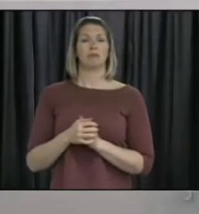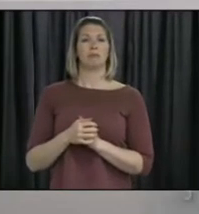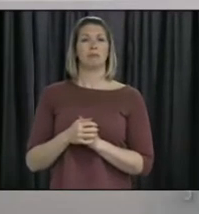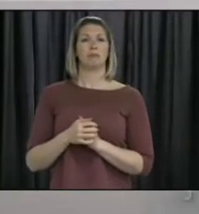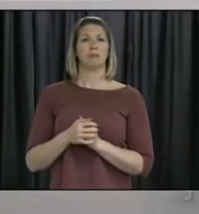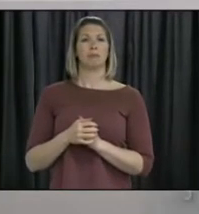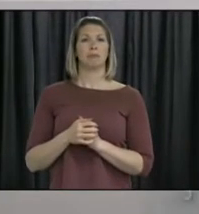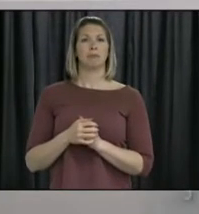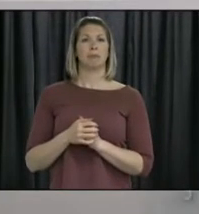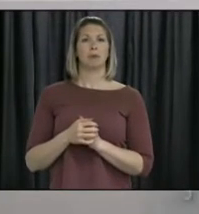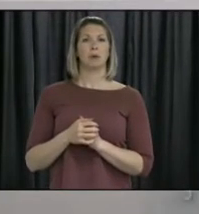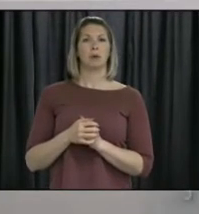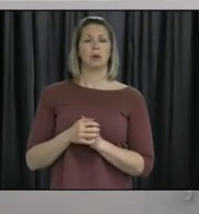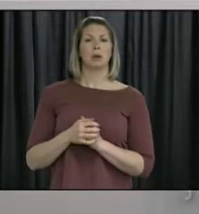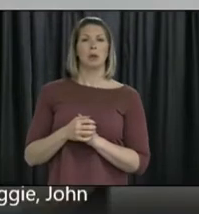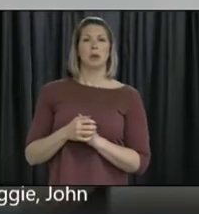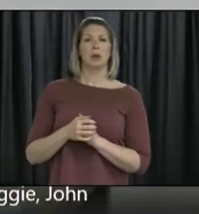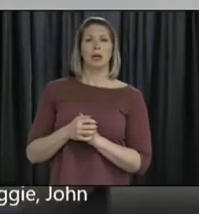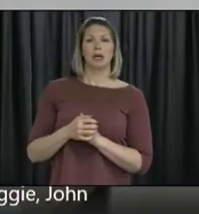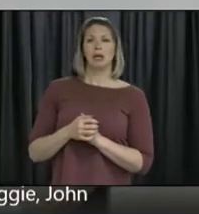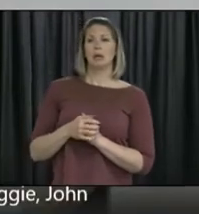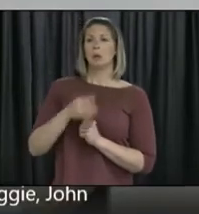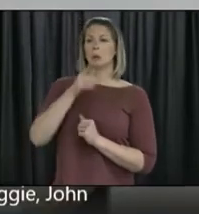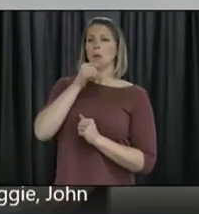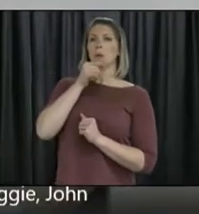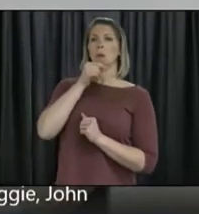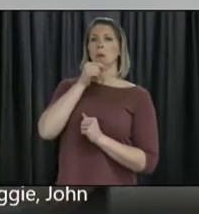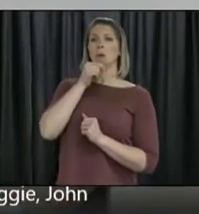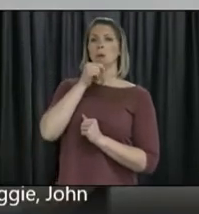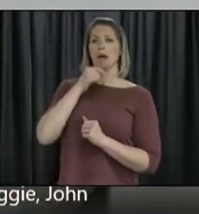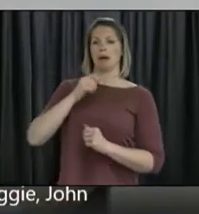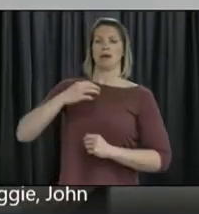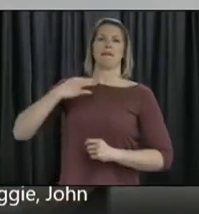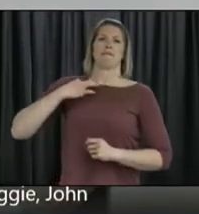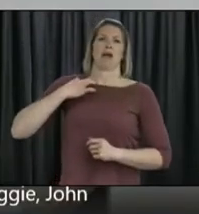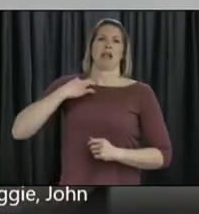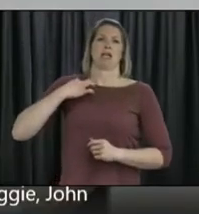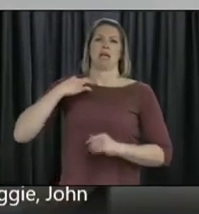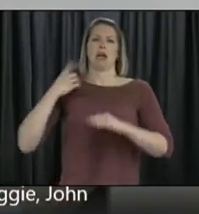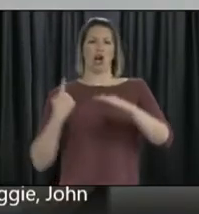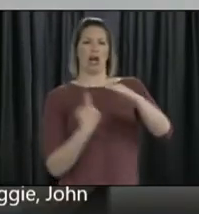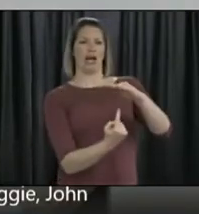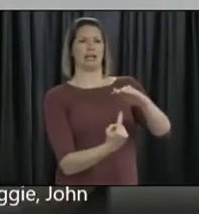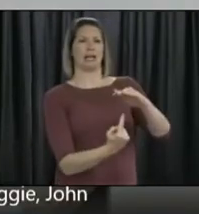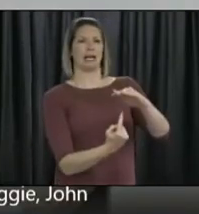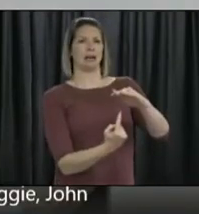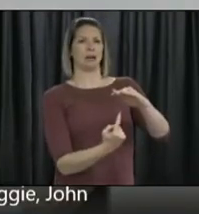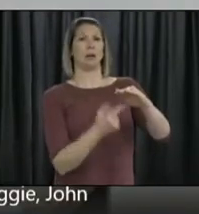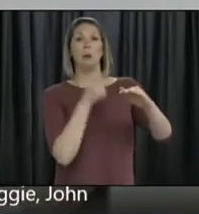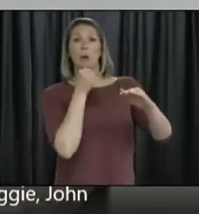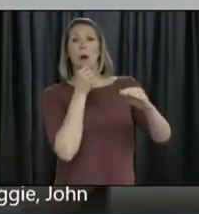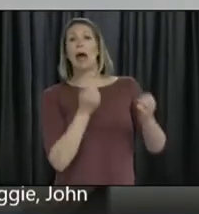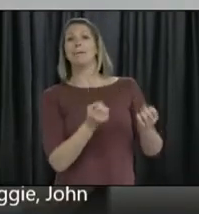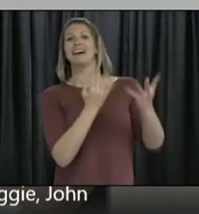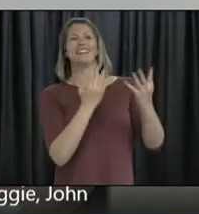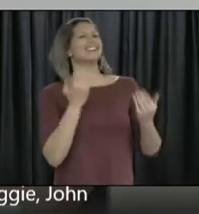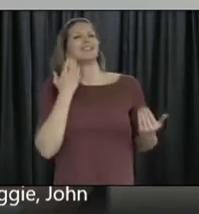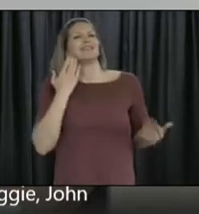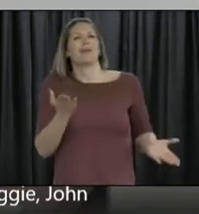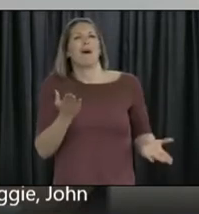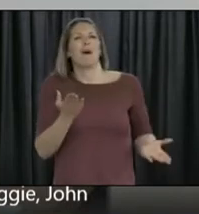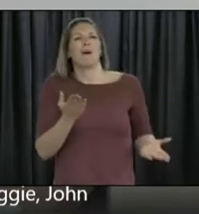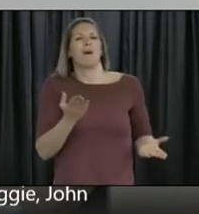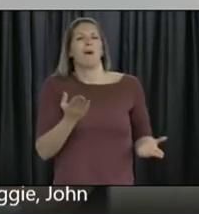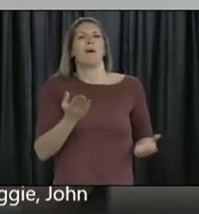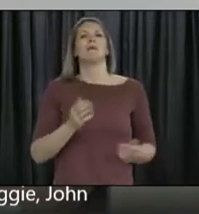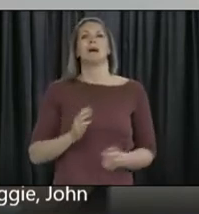of those who voluntarily self-isolate because we had no means of doing that from the beginning. The previous figures